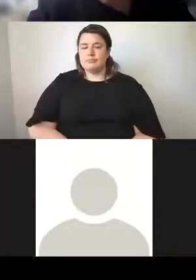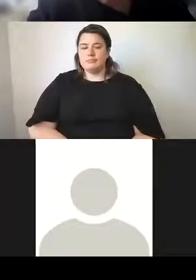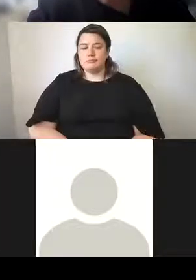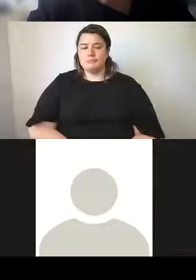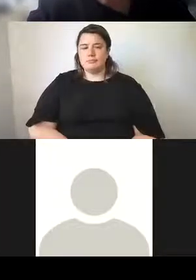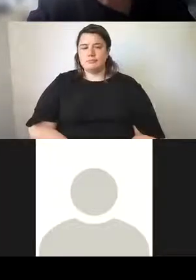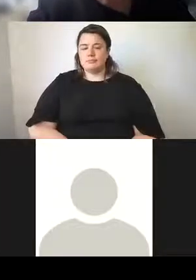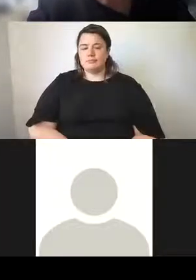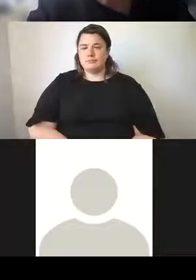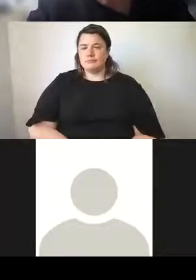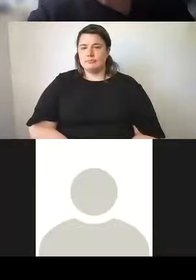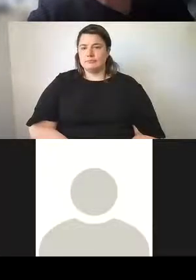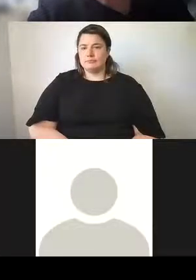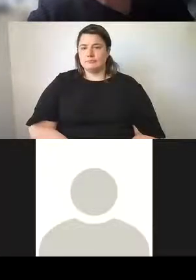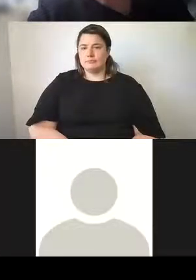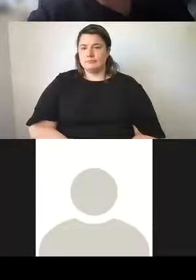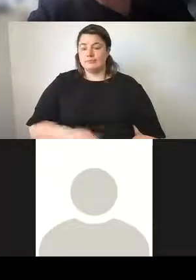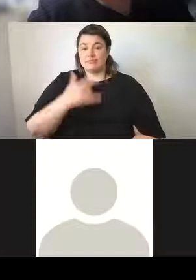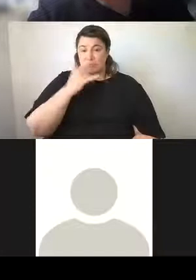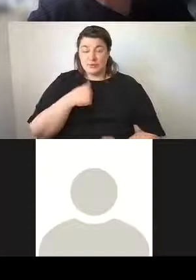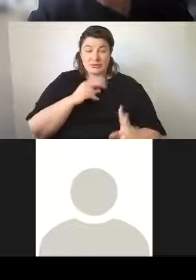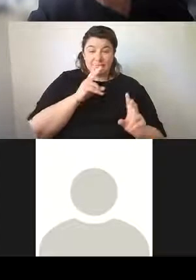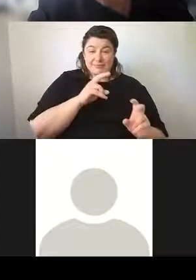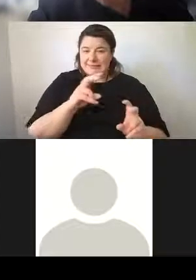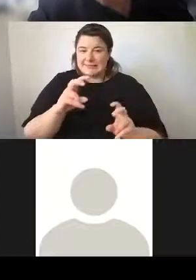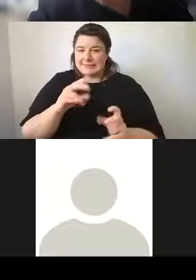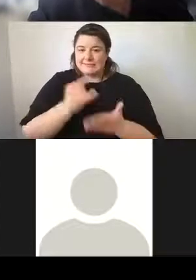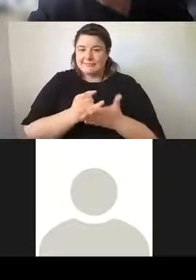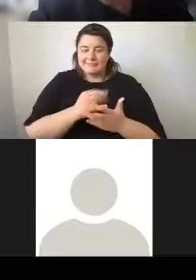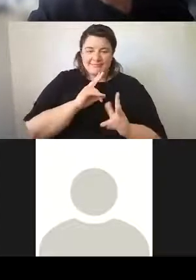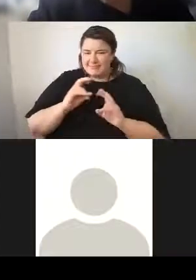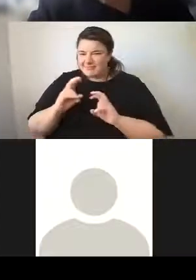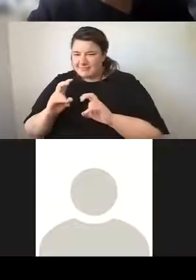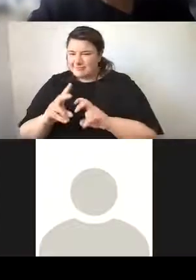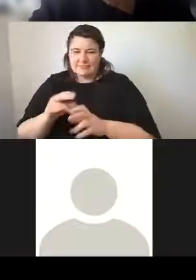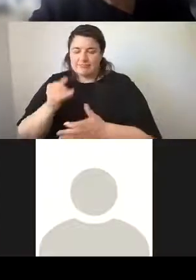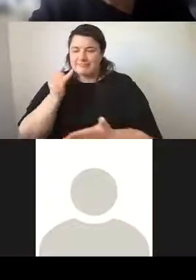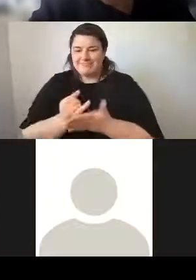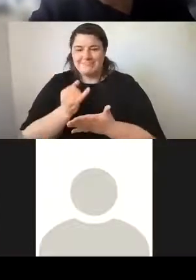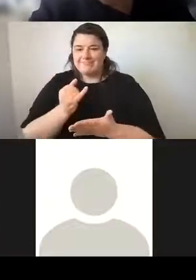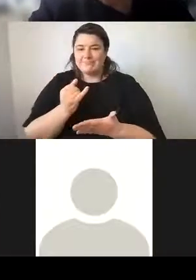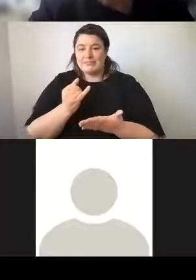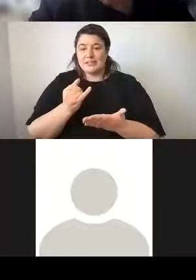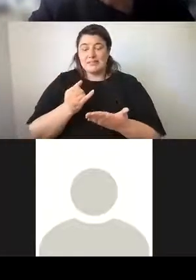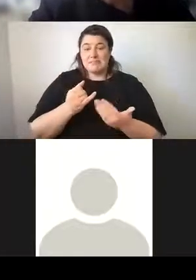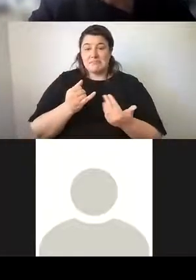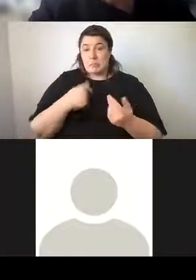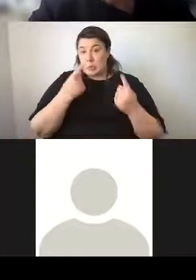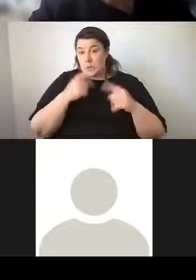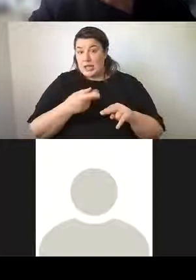unfortunately, all the leads went cold and we have never been able to work out whether there was a hierarchy,